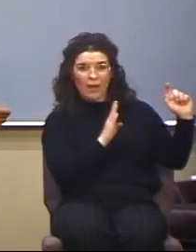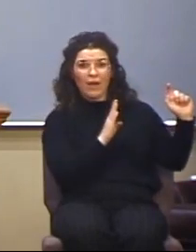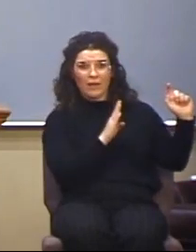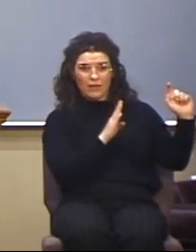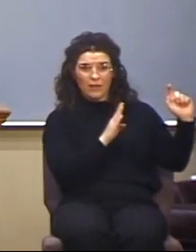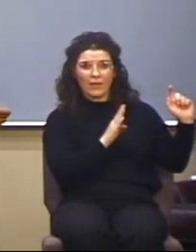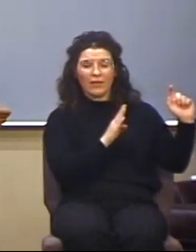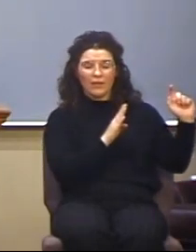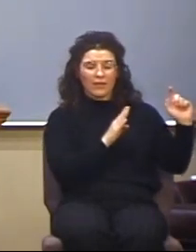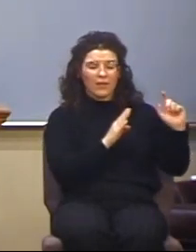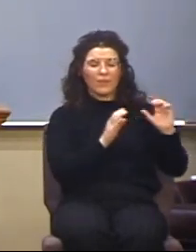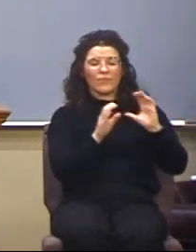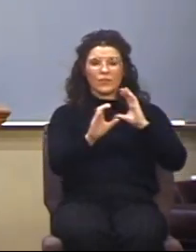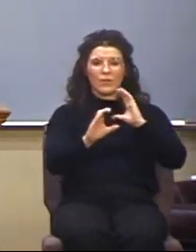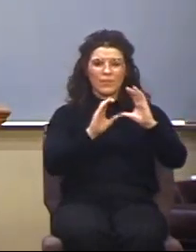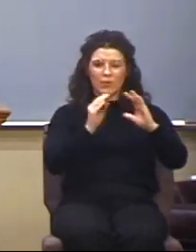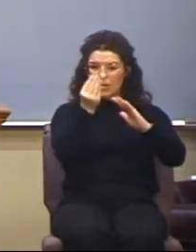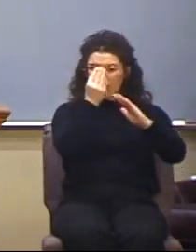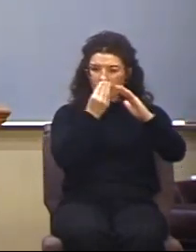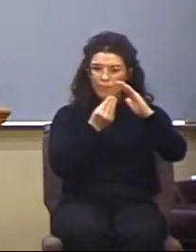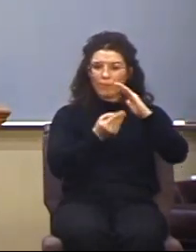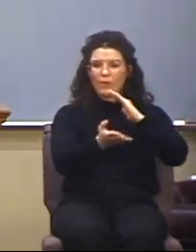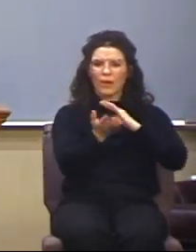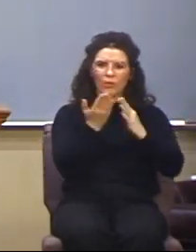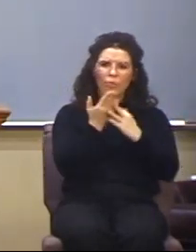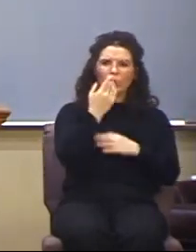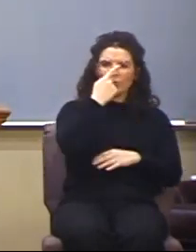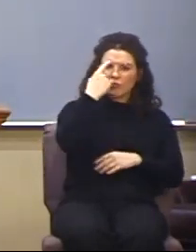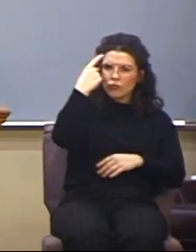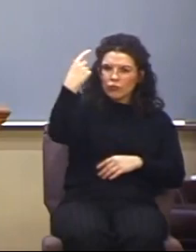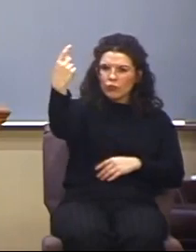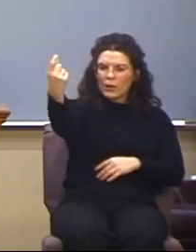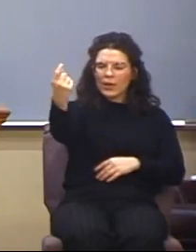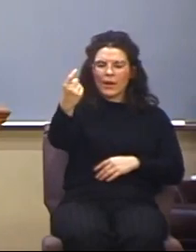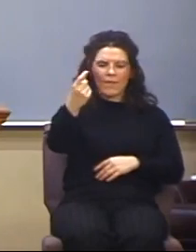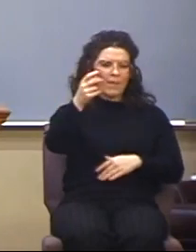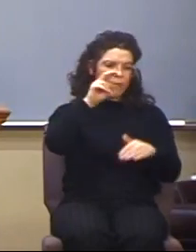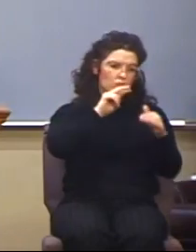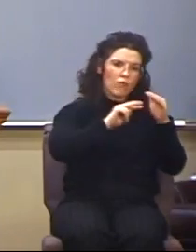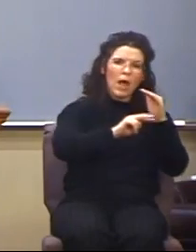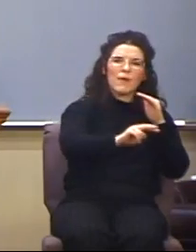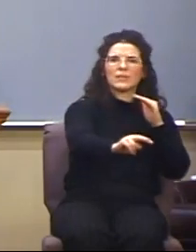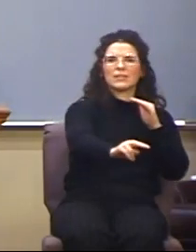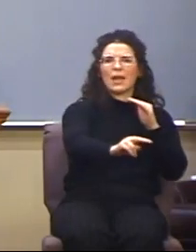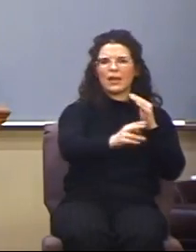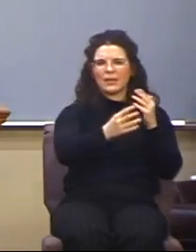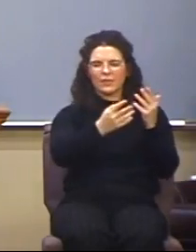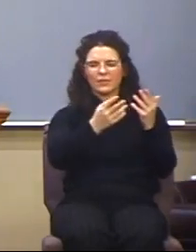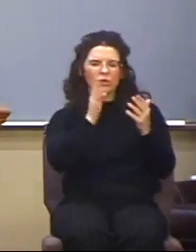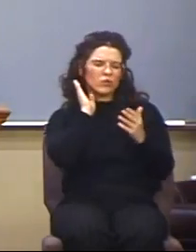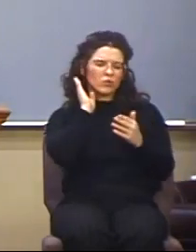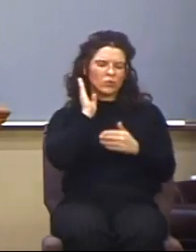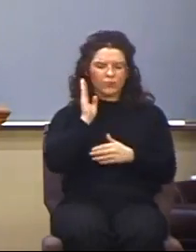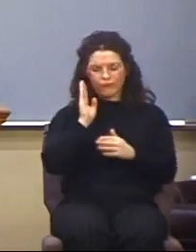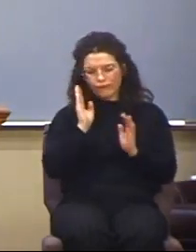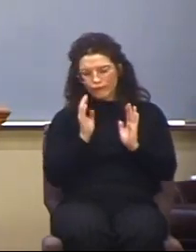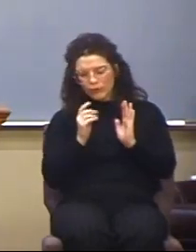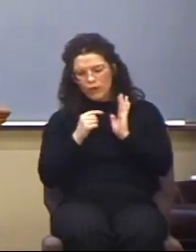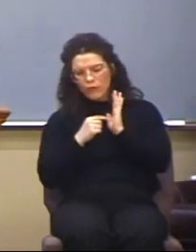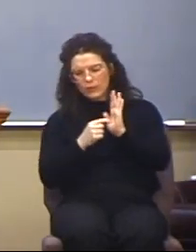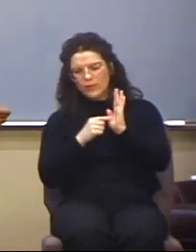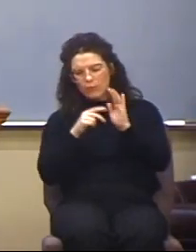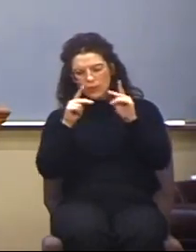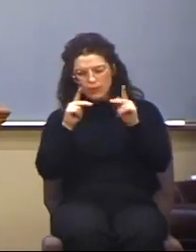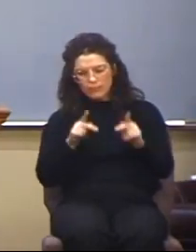Communicating revelation by dream, by prophesying, for example. They're going to say some things because